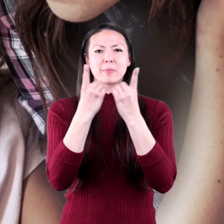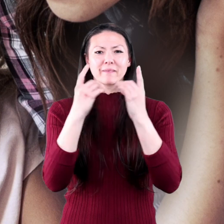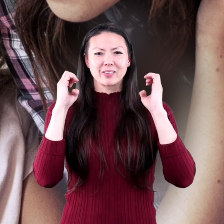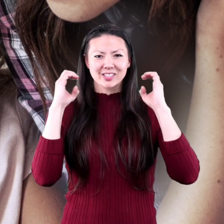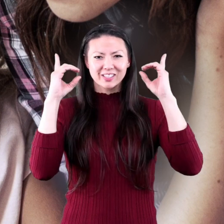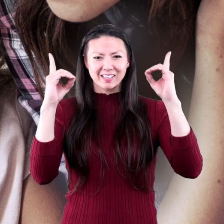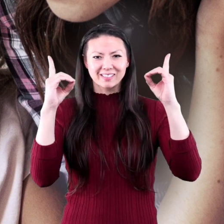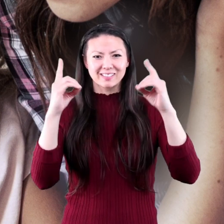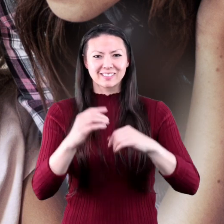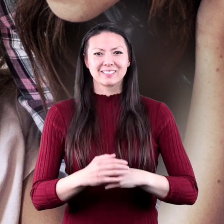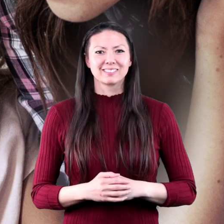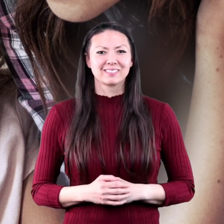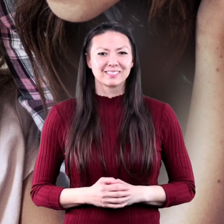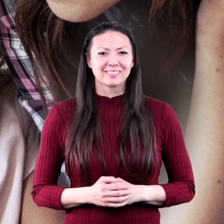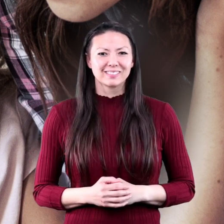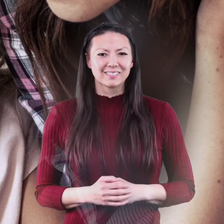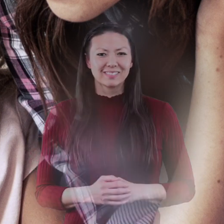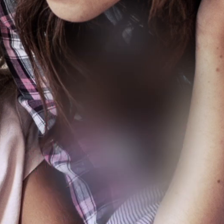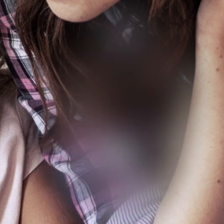visit you ik prophet in across